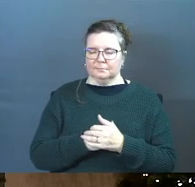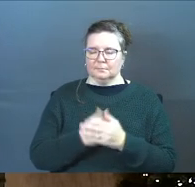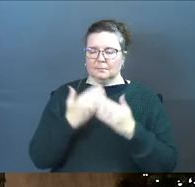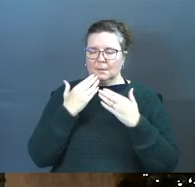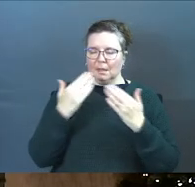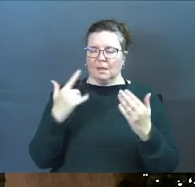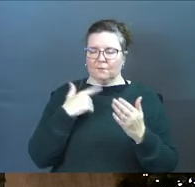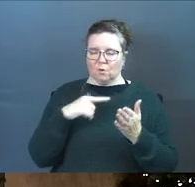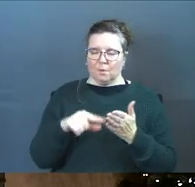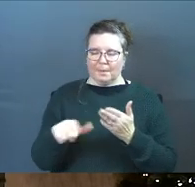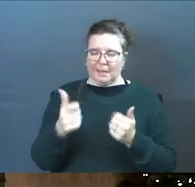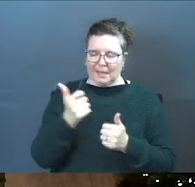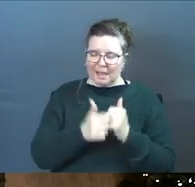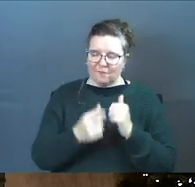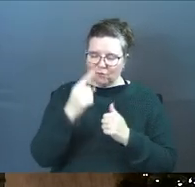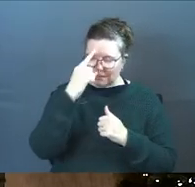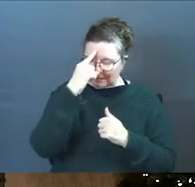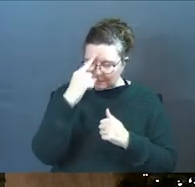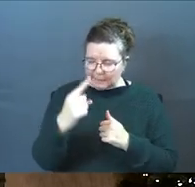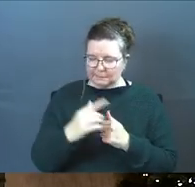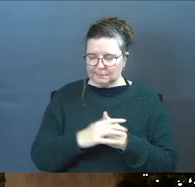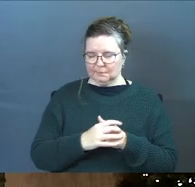thank you for paying every cent